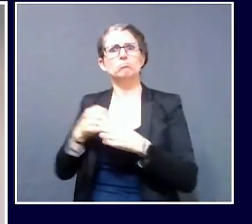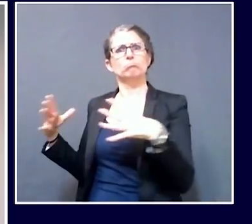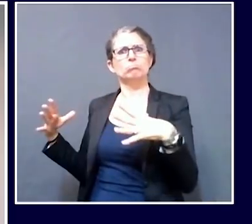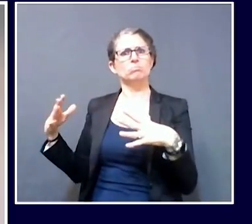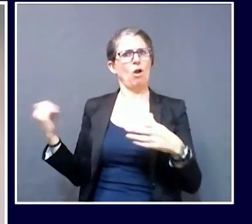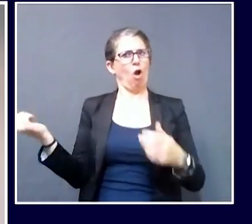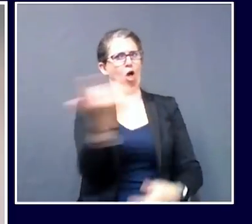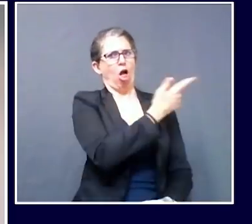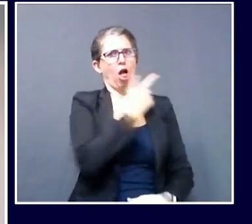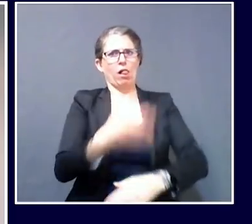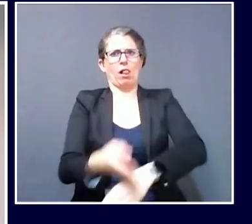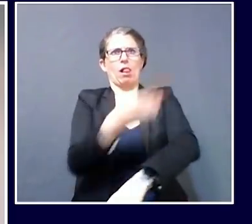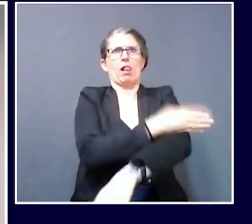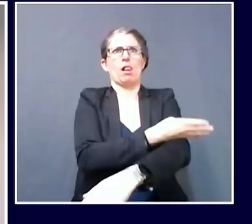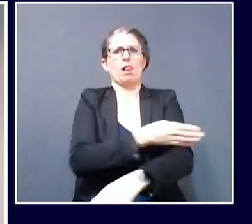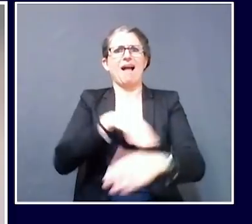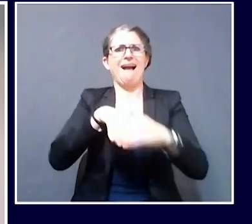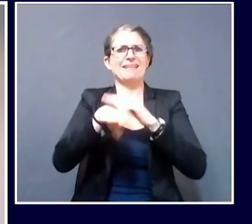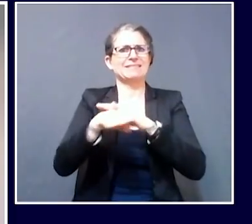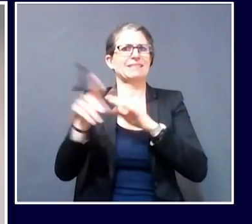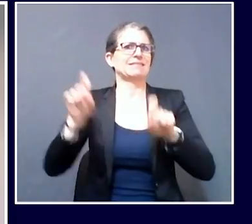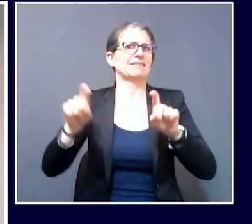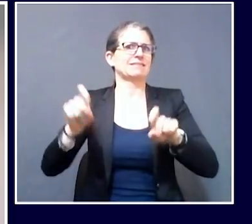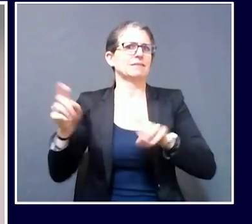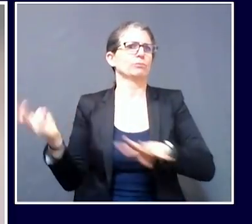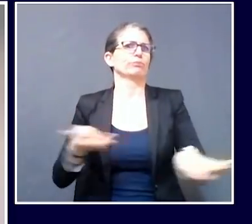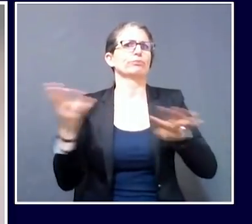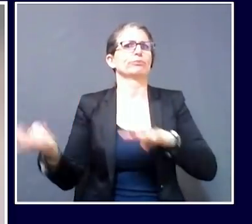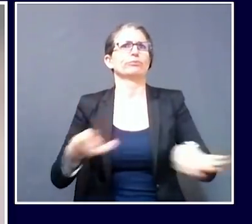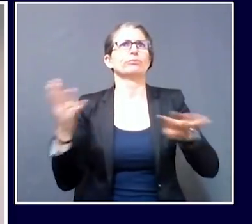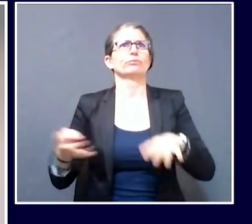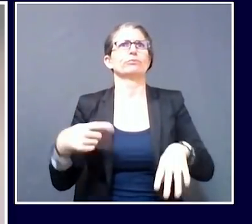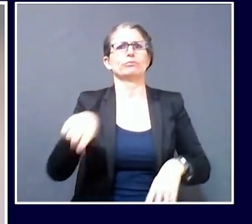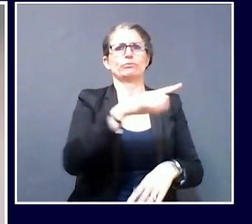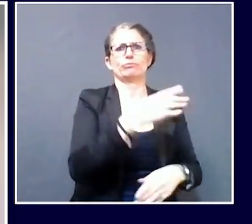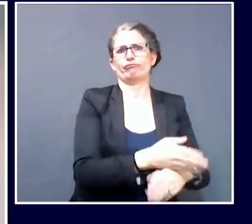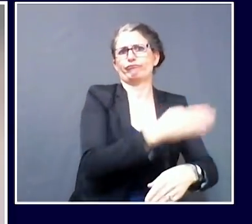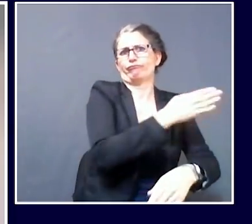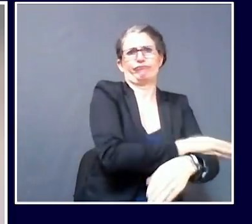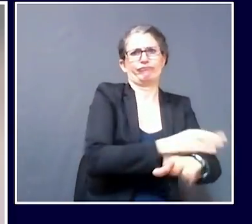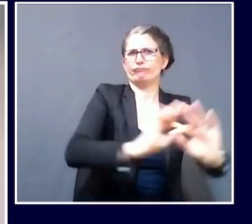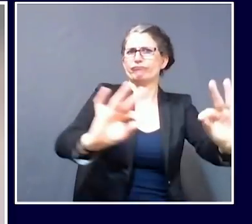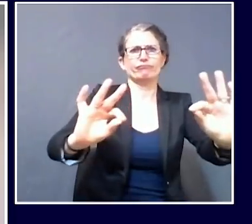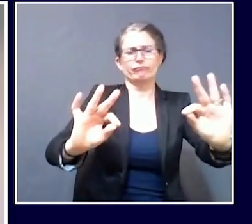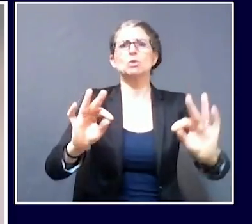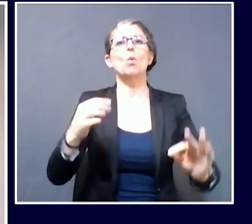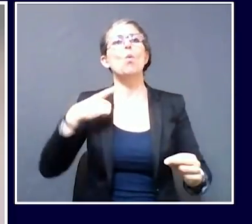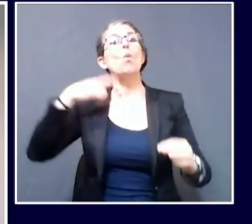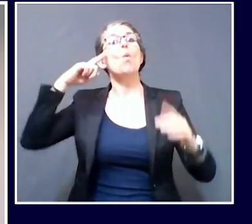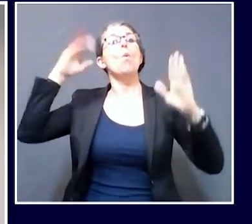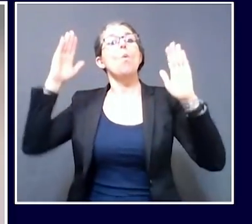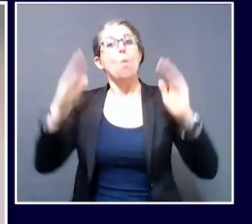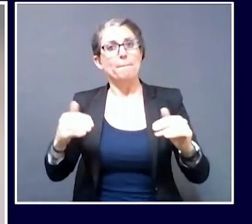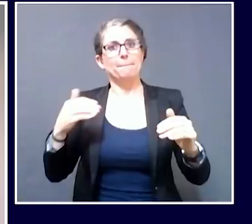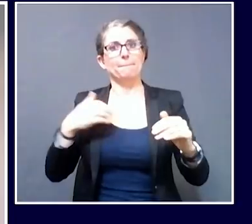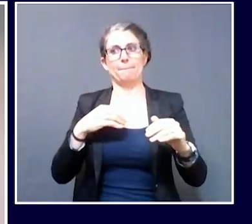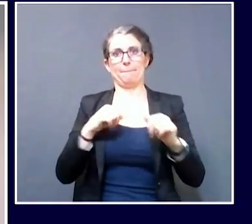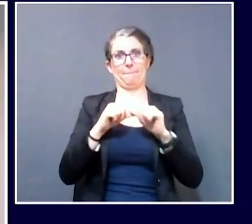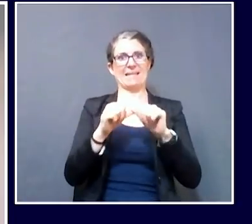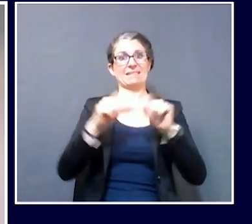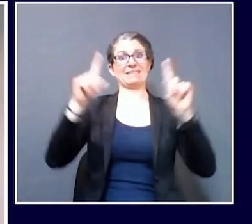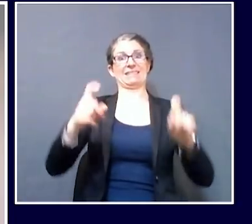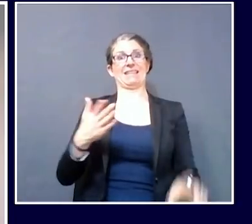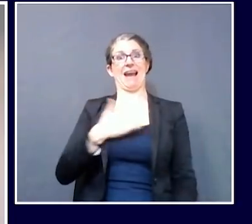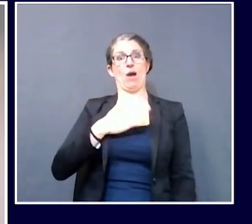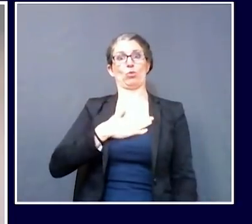expanded testing regimes. And so we hope that almost all, as many as possible, surely, visitors to Maine will take